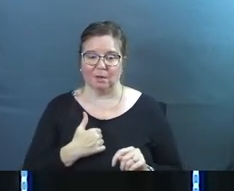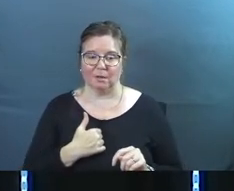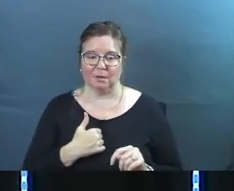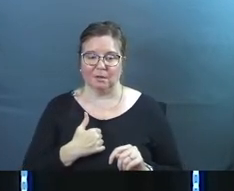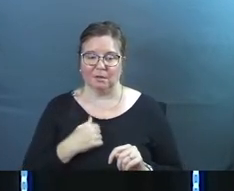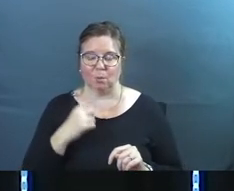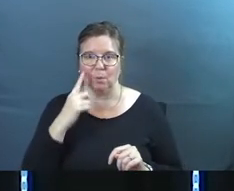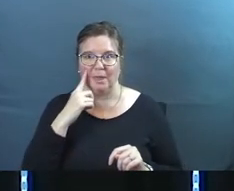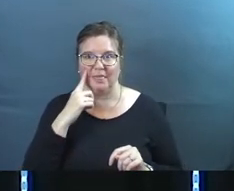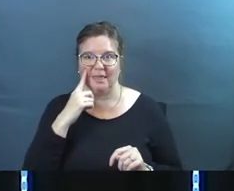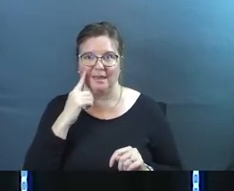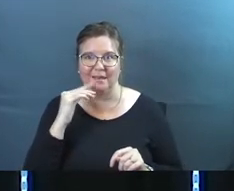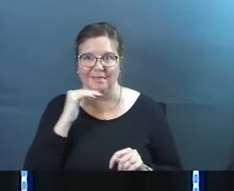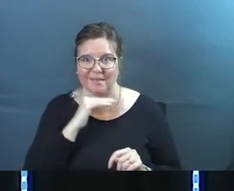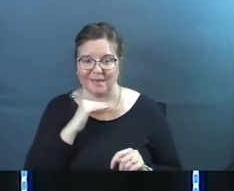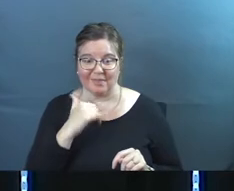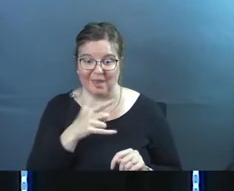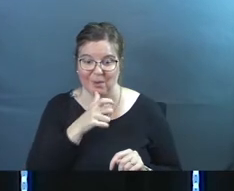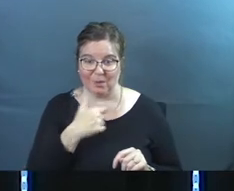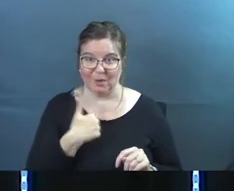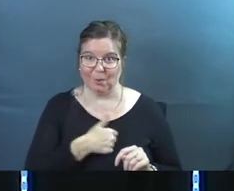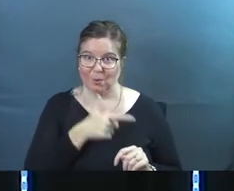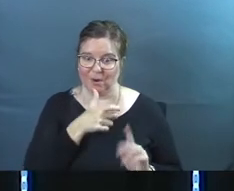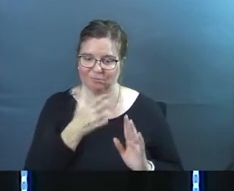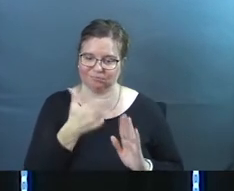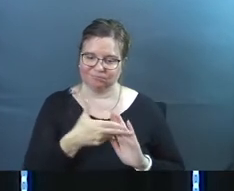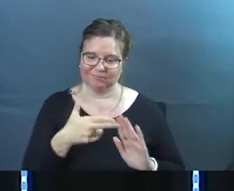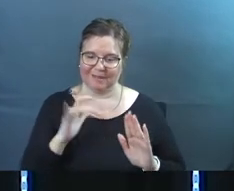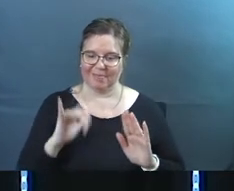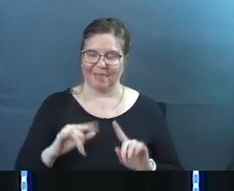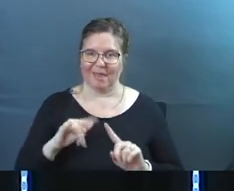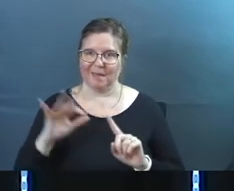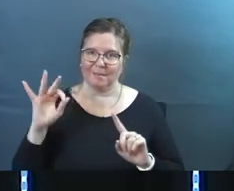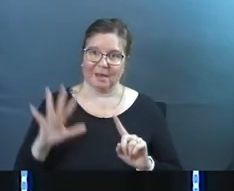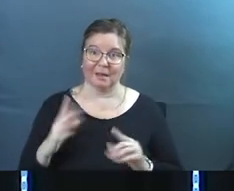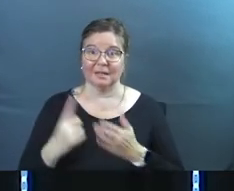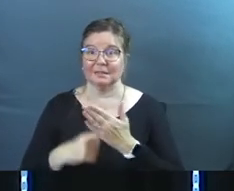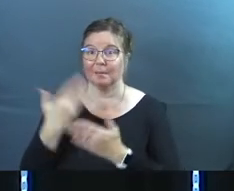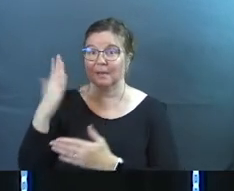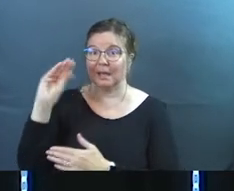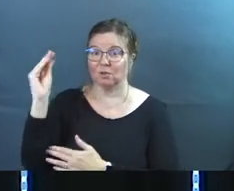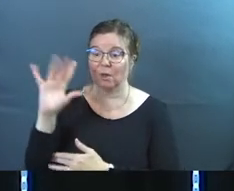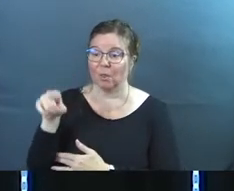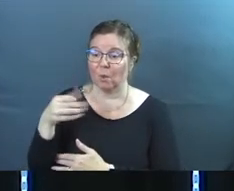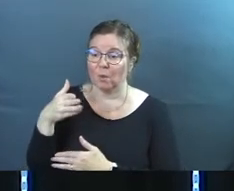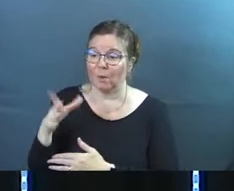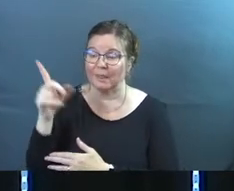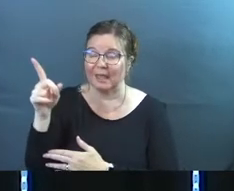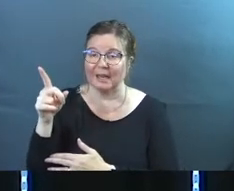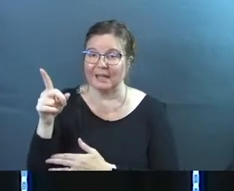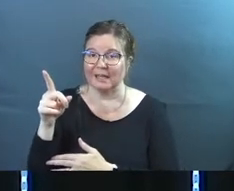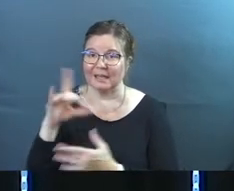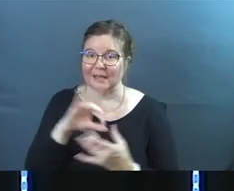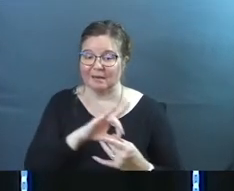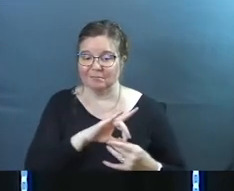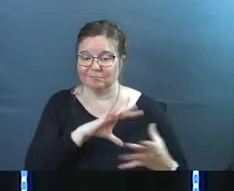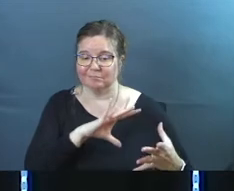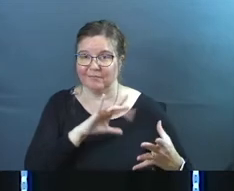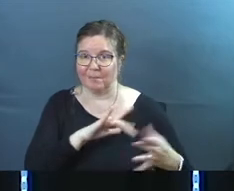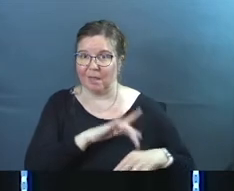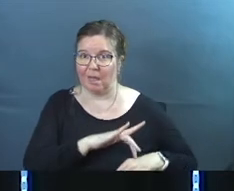under the deception that that is who we are and sometimes God in his grace the only way he can break us free